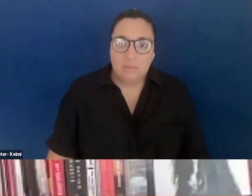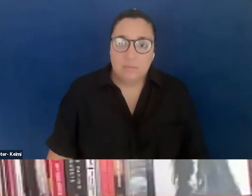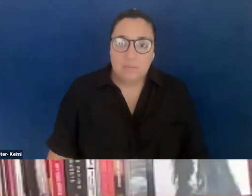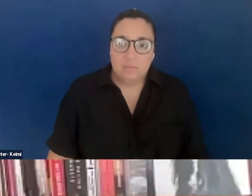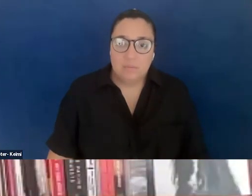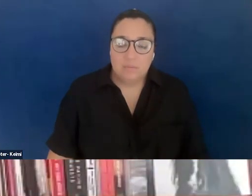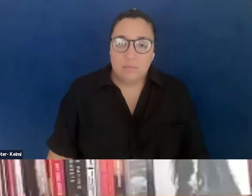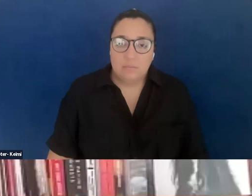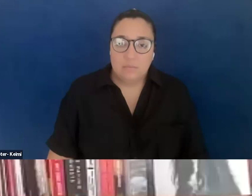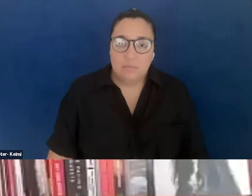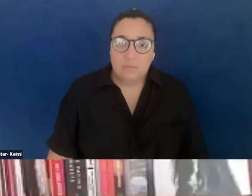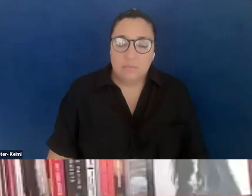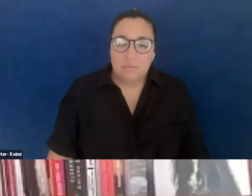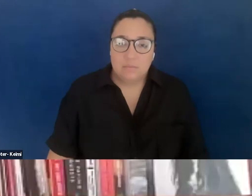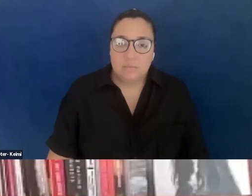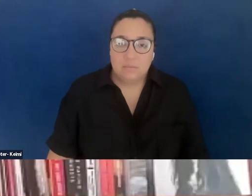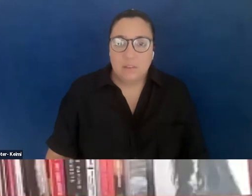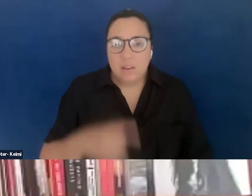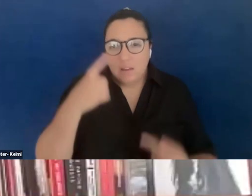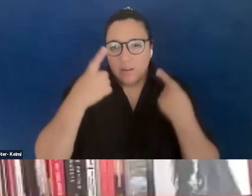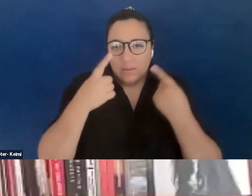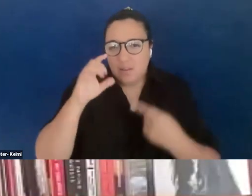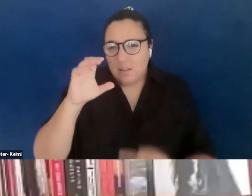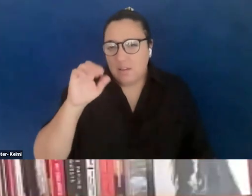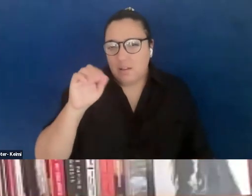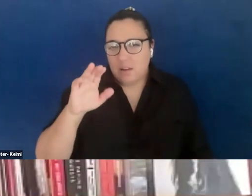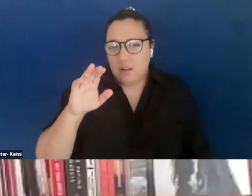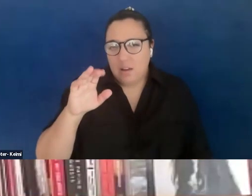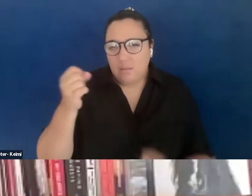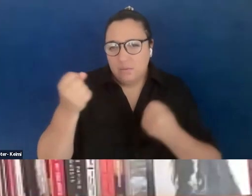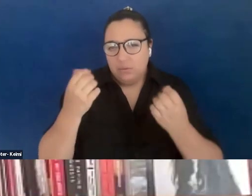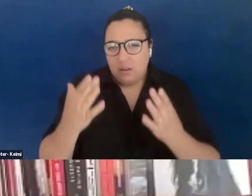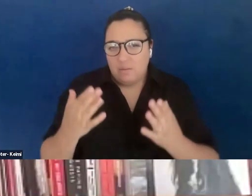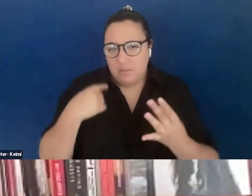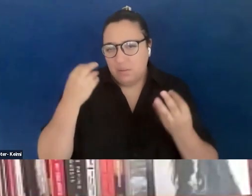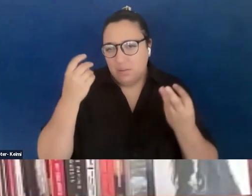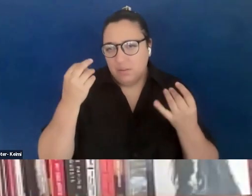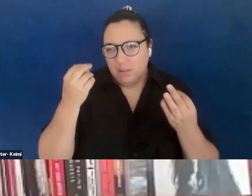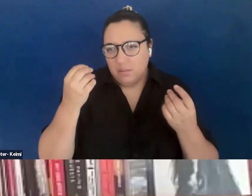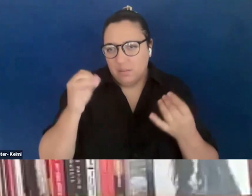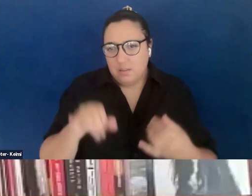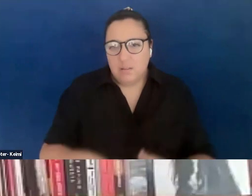about, um, that cab drivers, you were sharing that, and I'm thinking about, um,